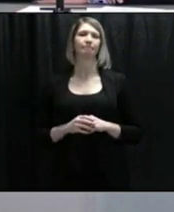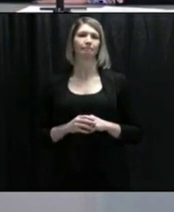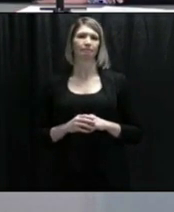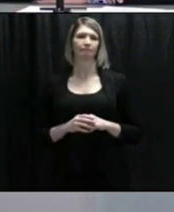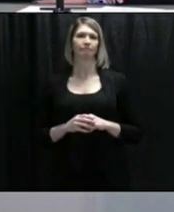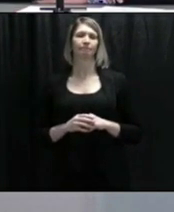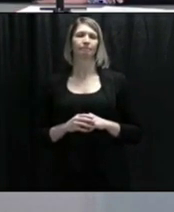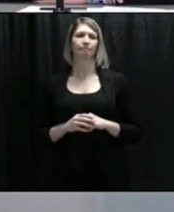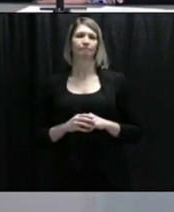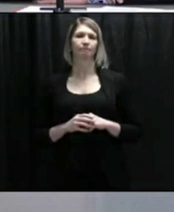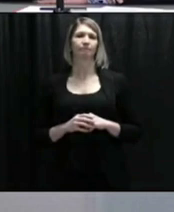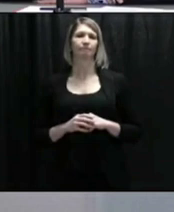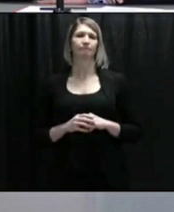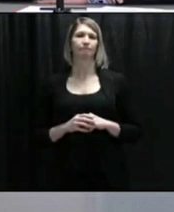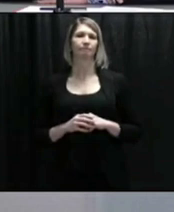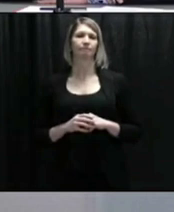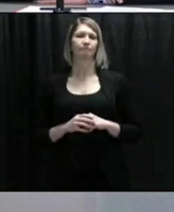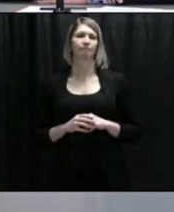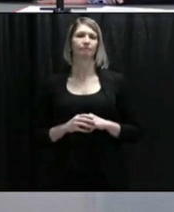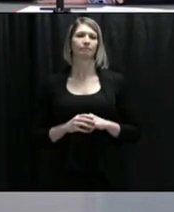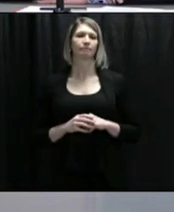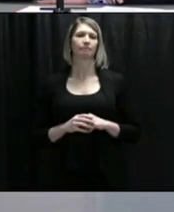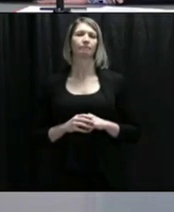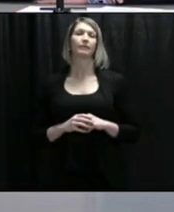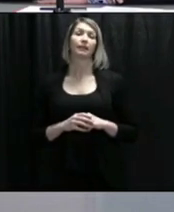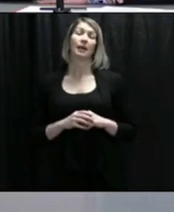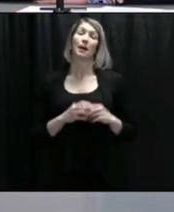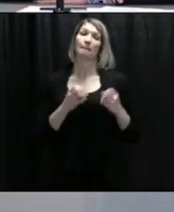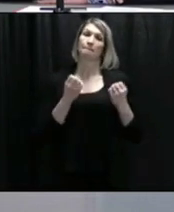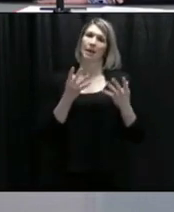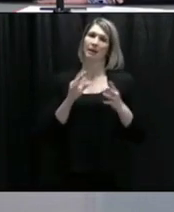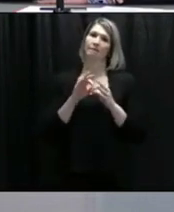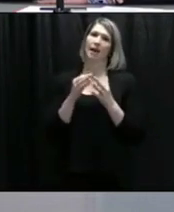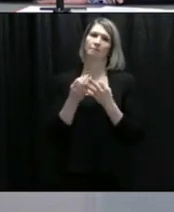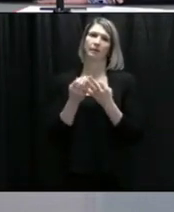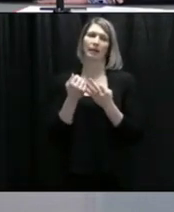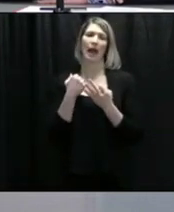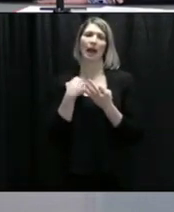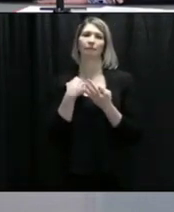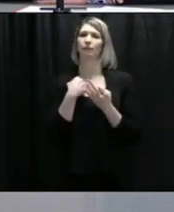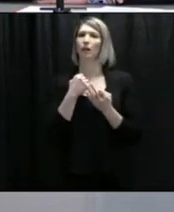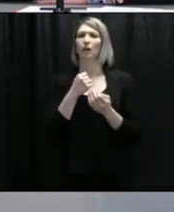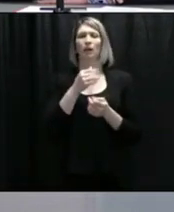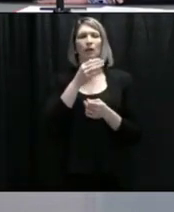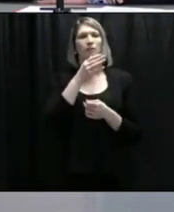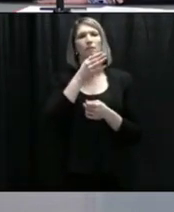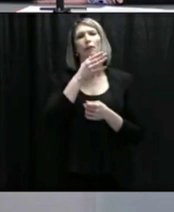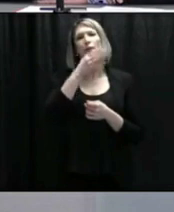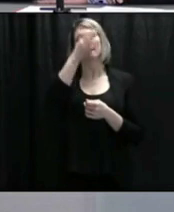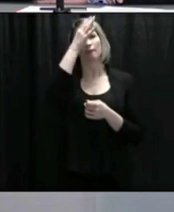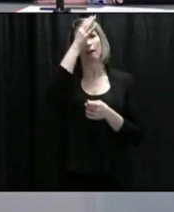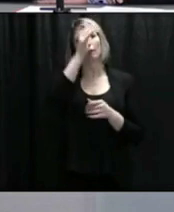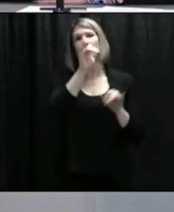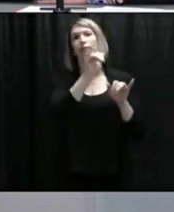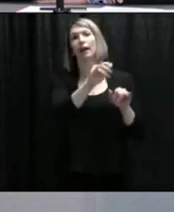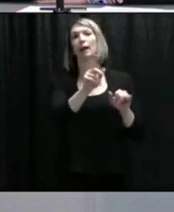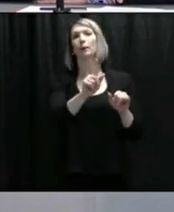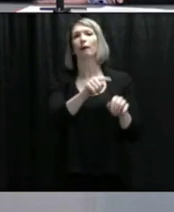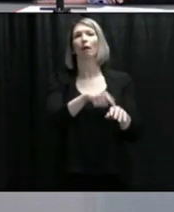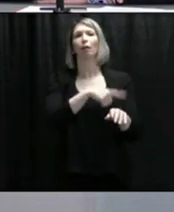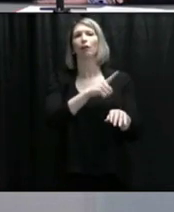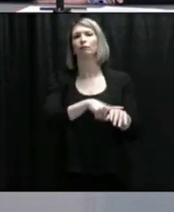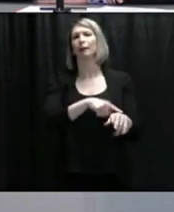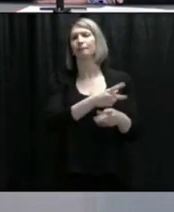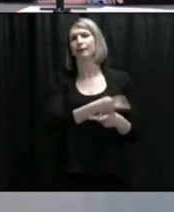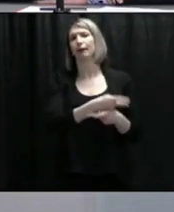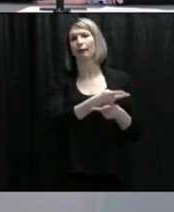There are people who have loved ones in long-term care homes who are worried about what the procedure is if there are positive cases, for example, places